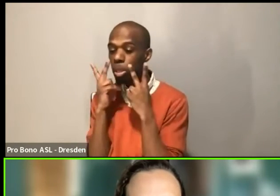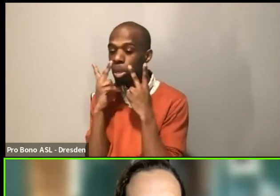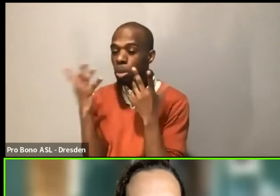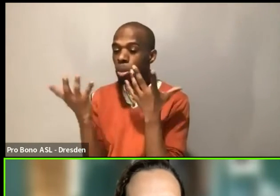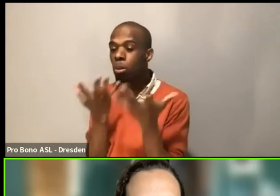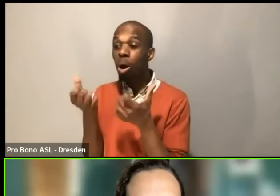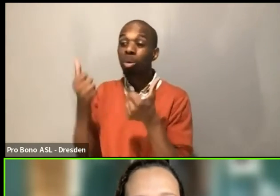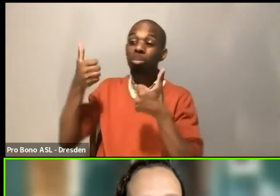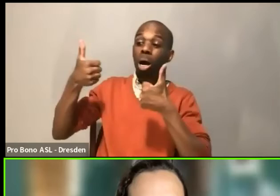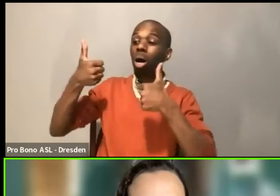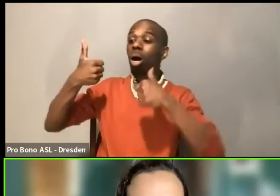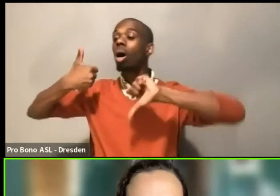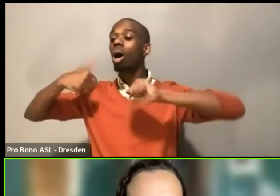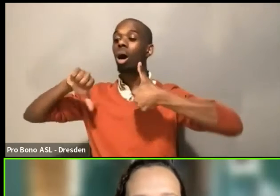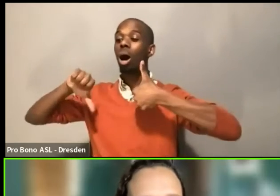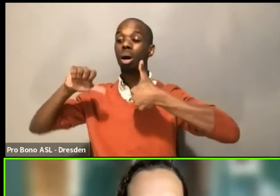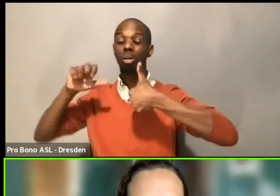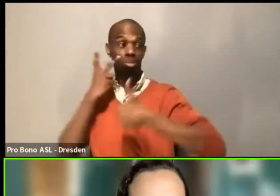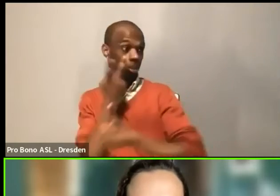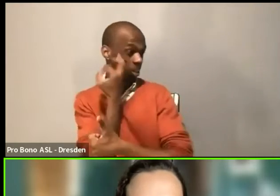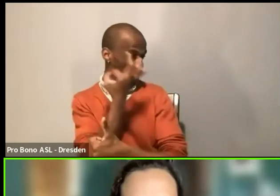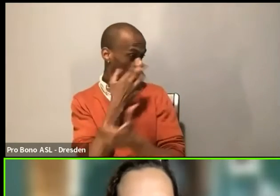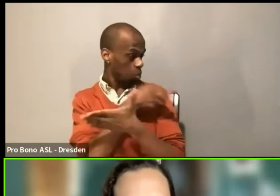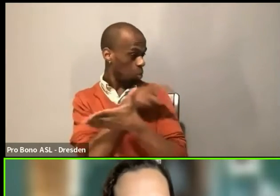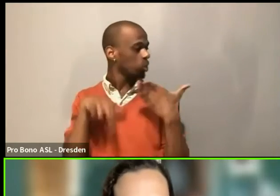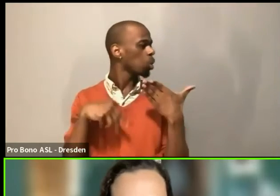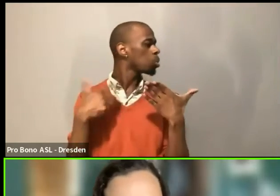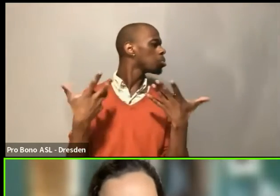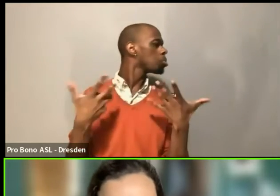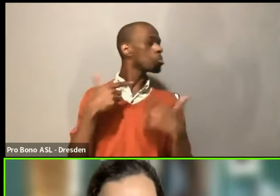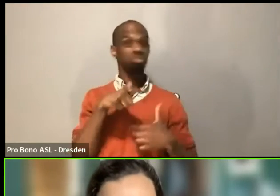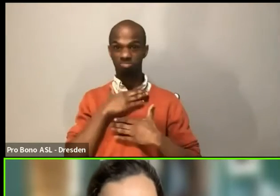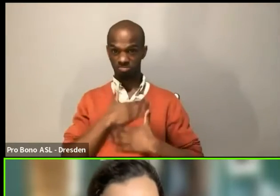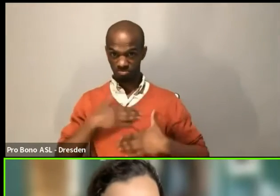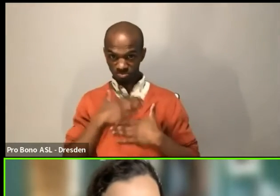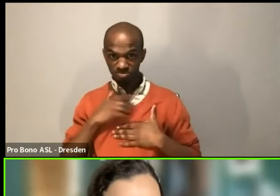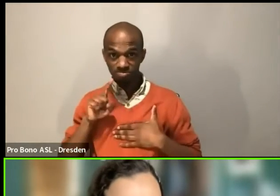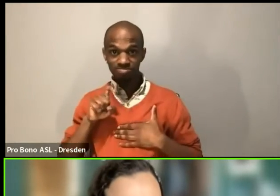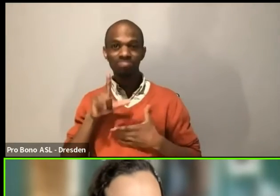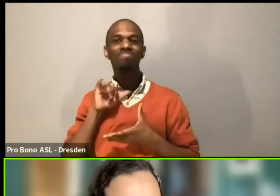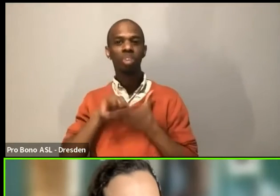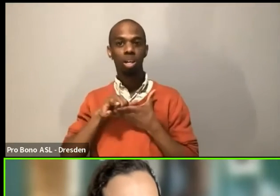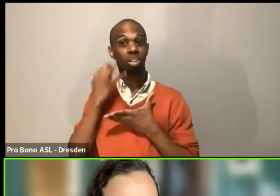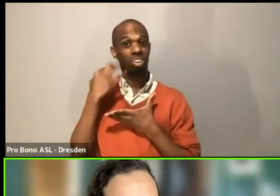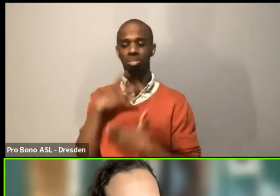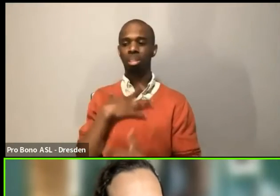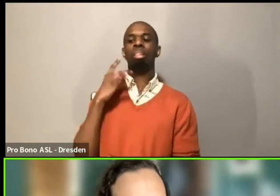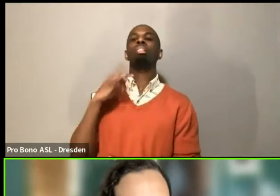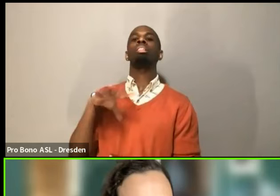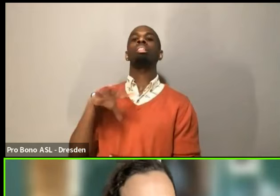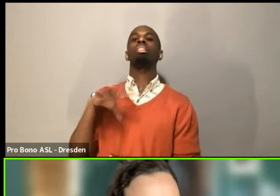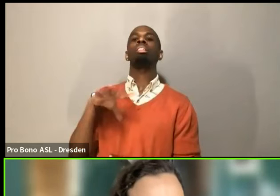can't change. Like this has to be like this for these reasons in my organization, you know?